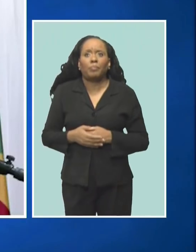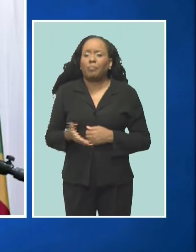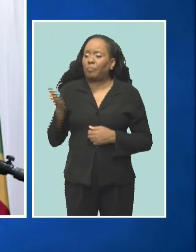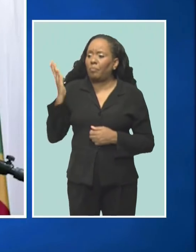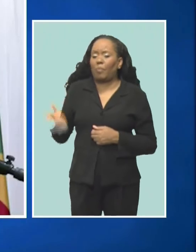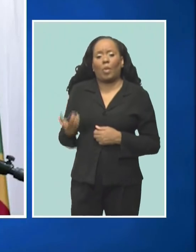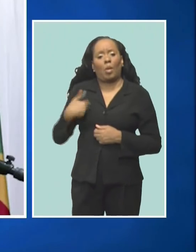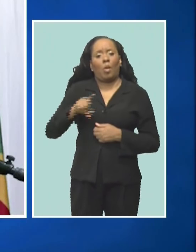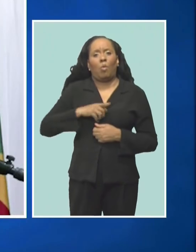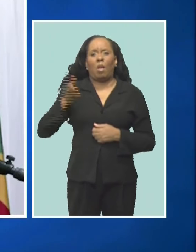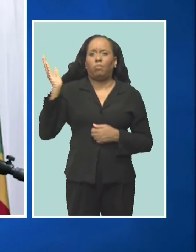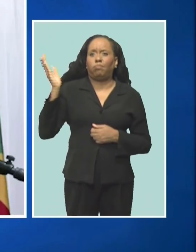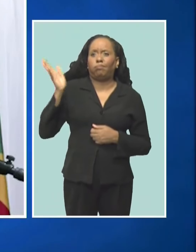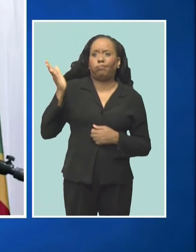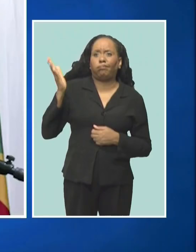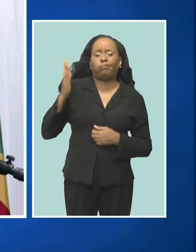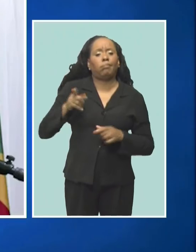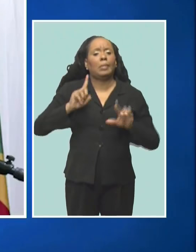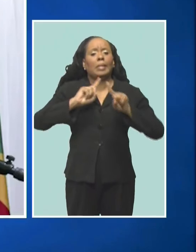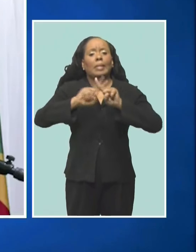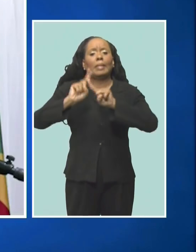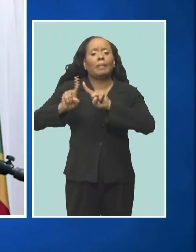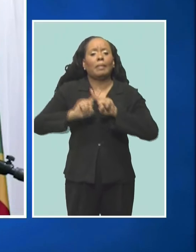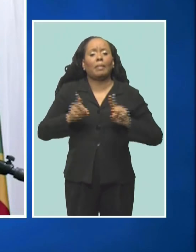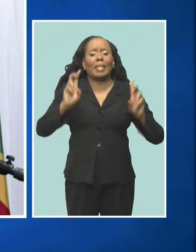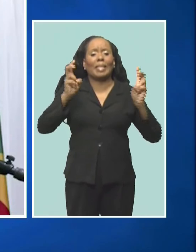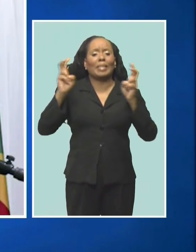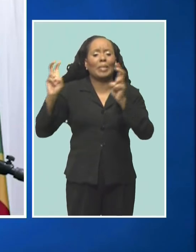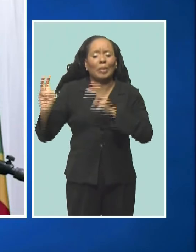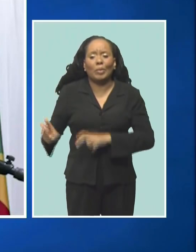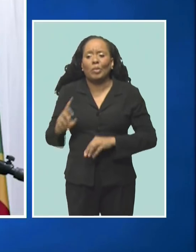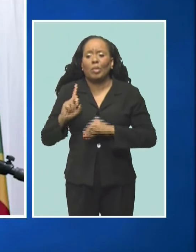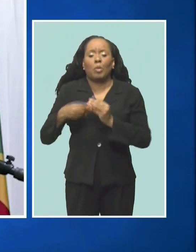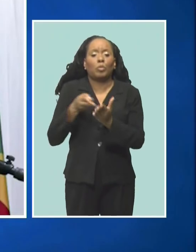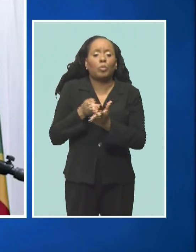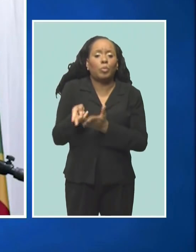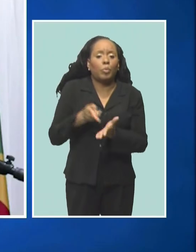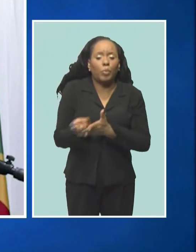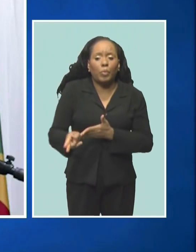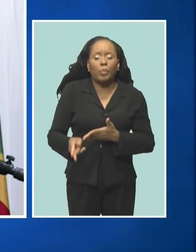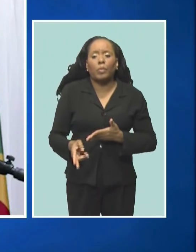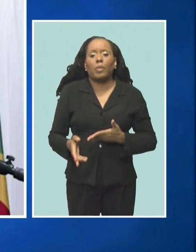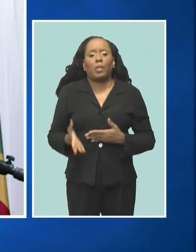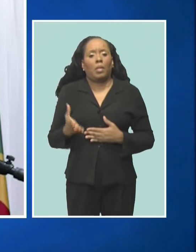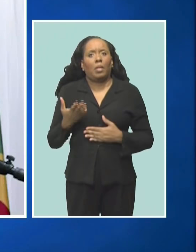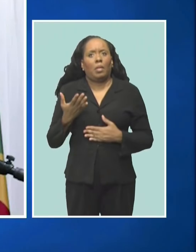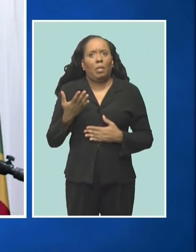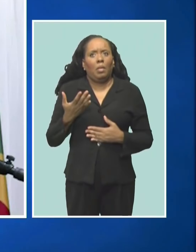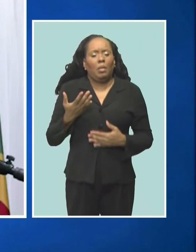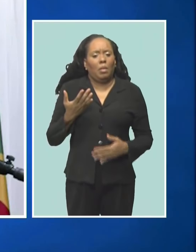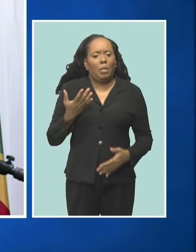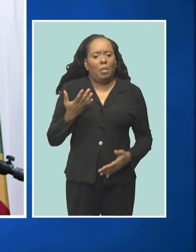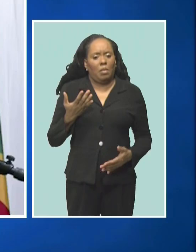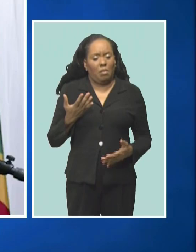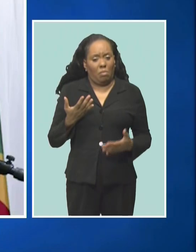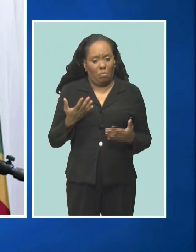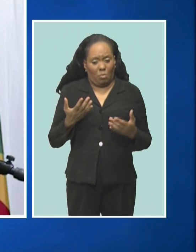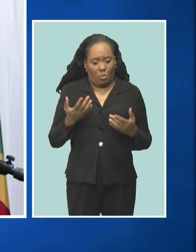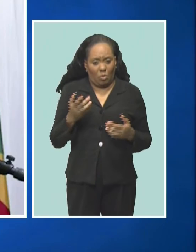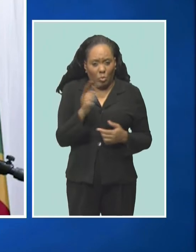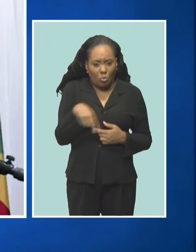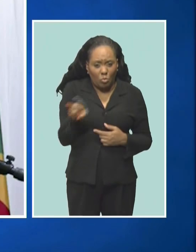of transparency and accountability. How many of the world governments really want to strengthen